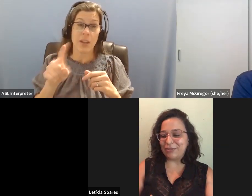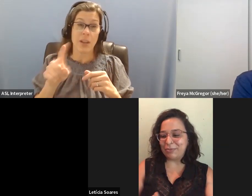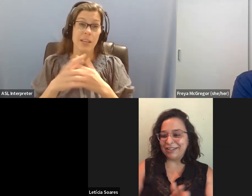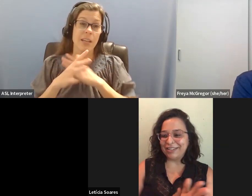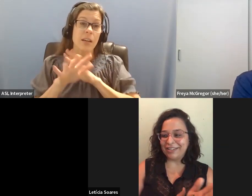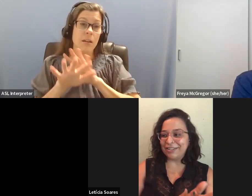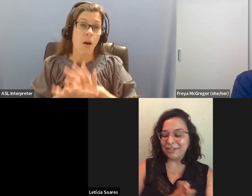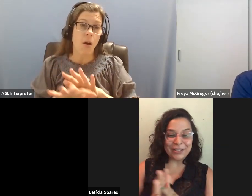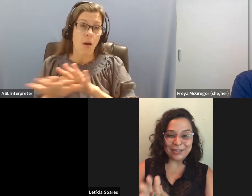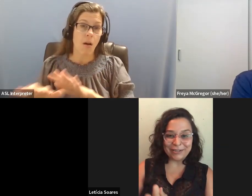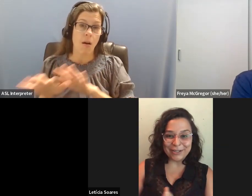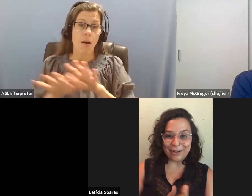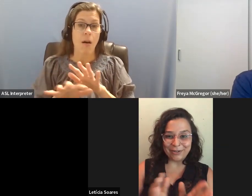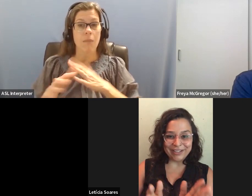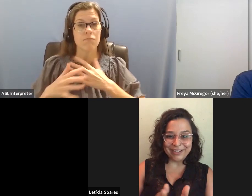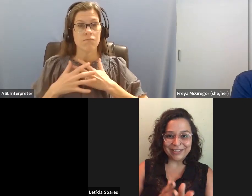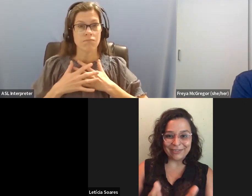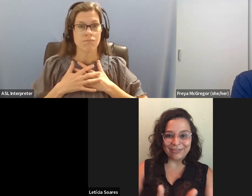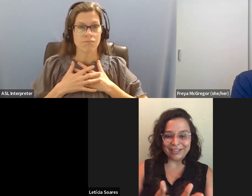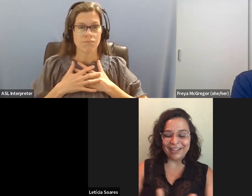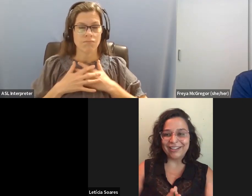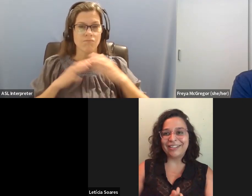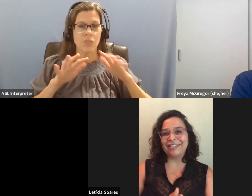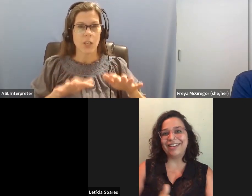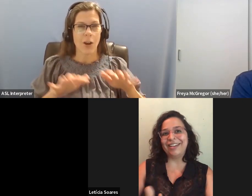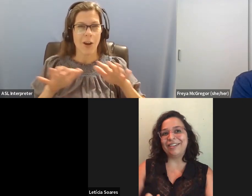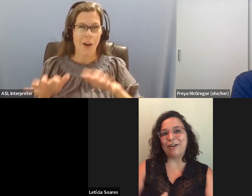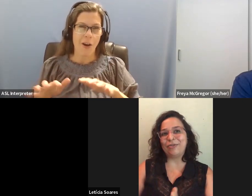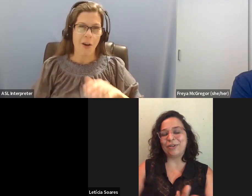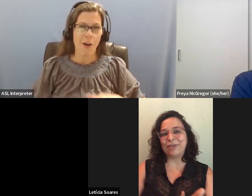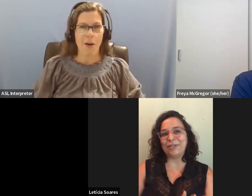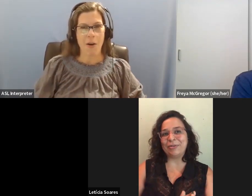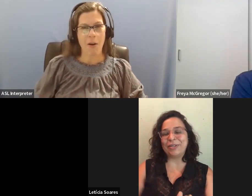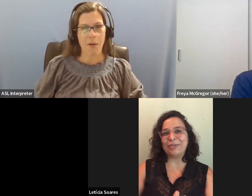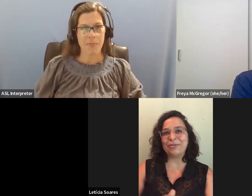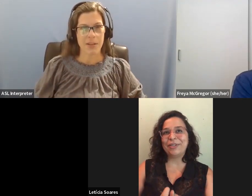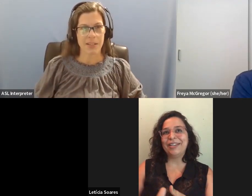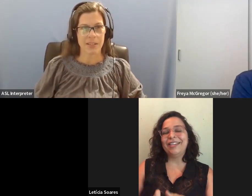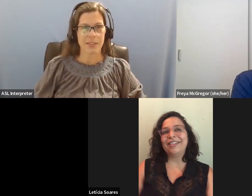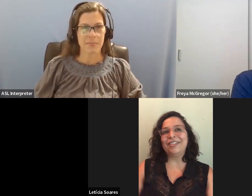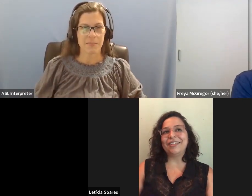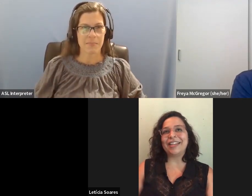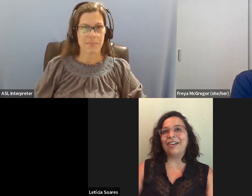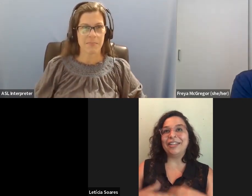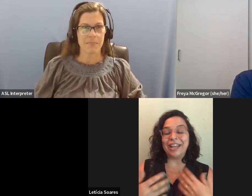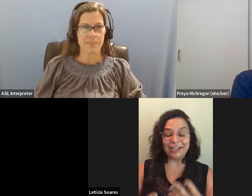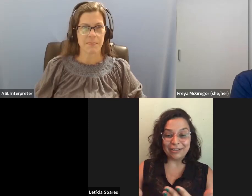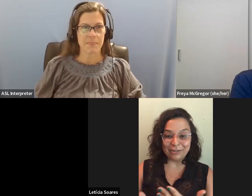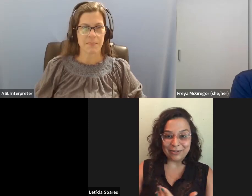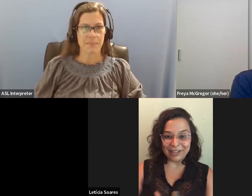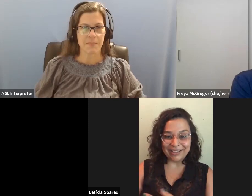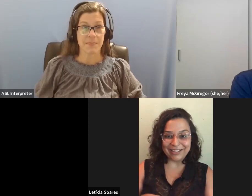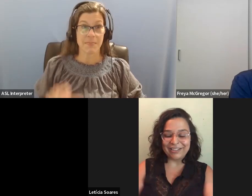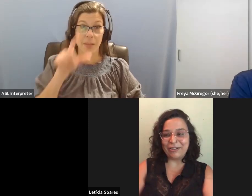lives. Because there, there, there there is always something that they offer in terms of just how they